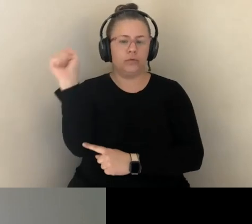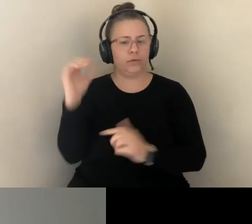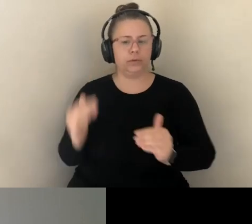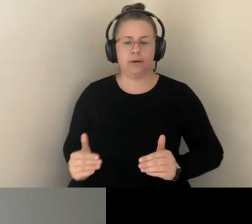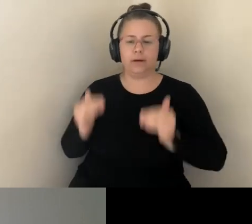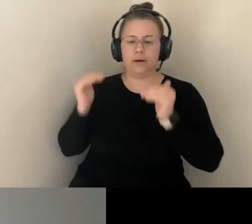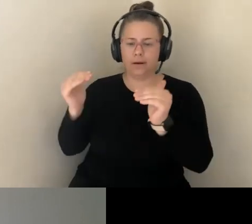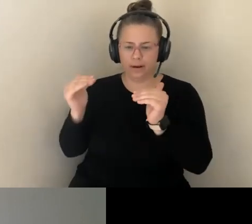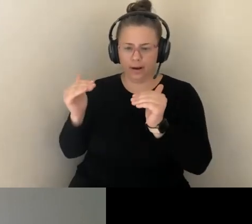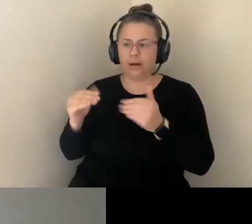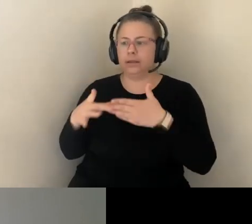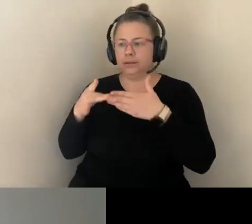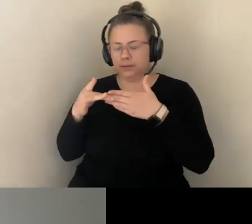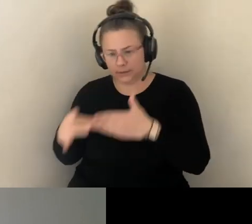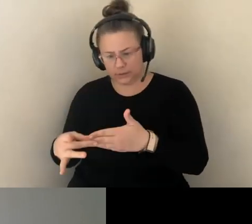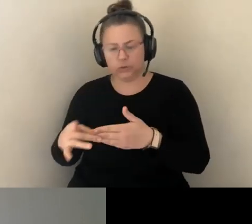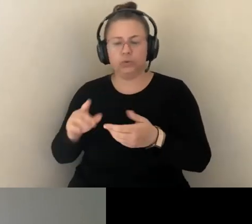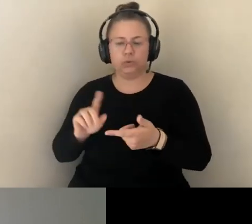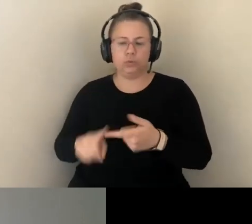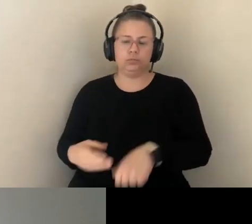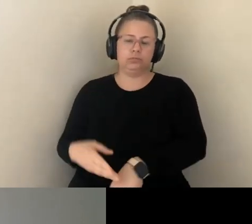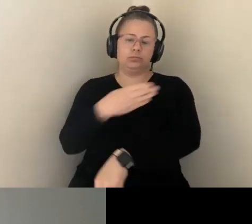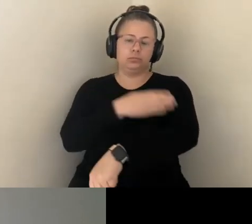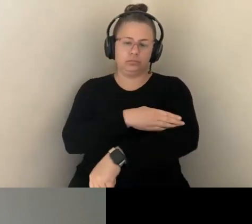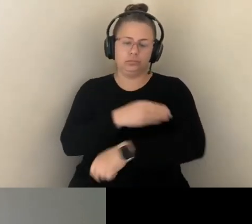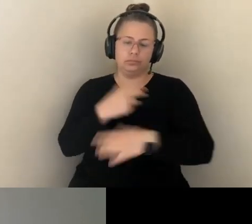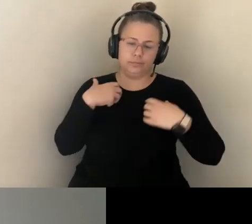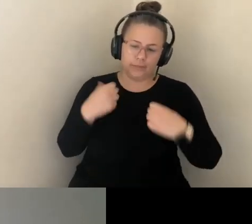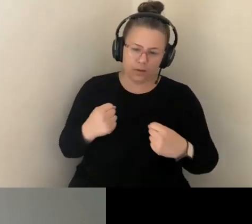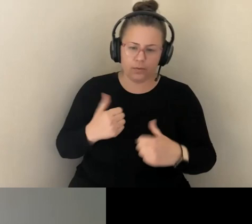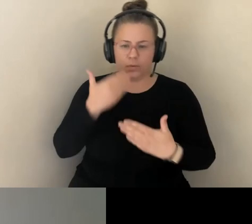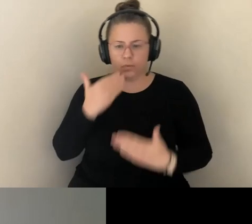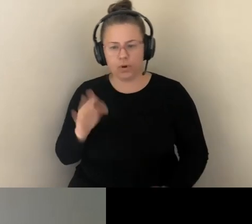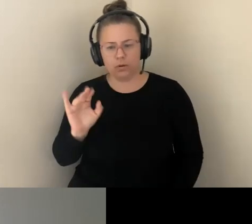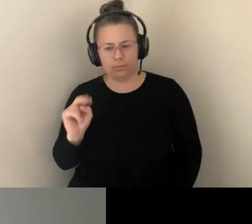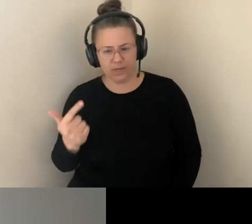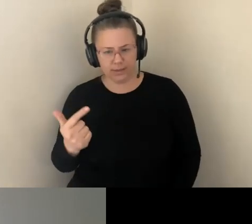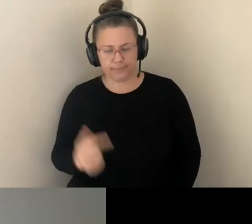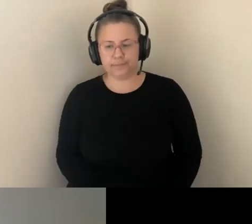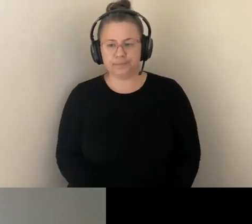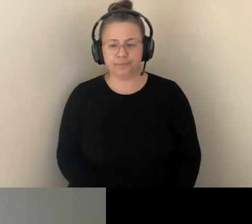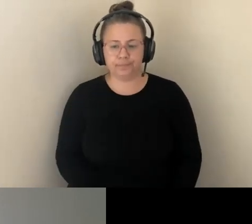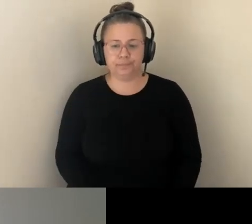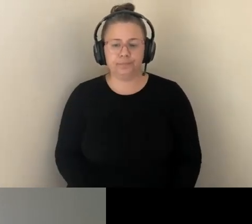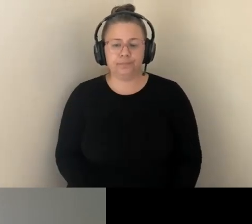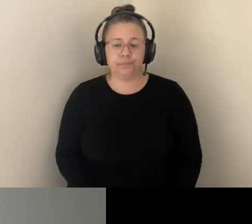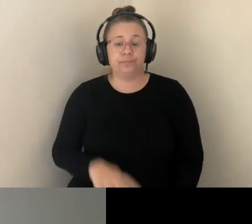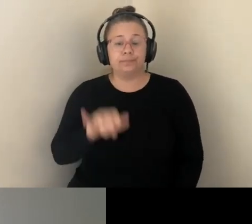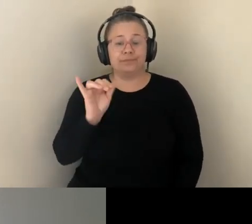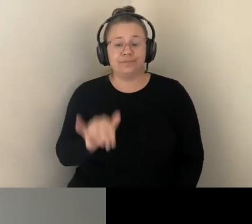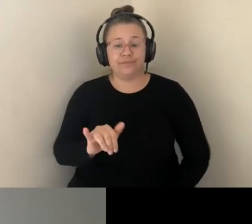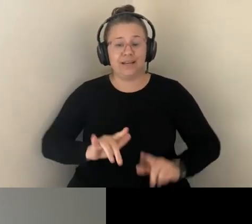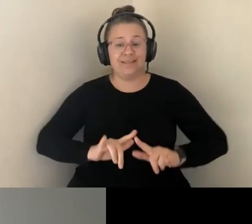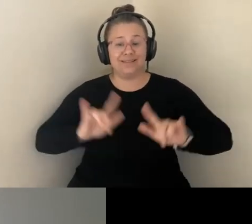THOSE TREMENDOUS ADVANCES COME WITH THE WEIGHT OF HISTORY, PAST MISSTEPPS, AND IN RETROSPECT, TIMES WHEN THE GENETICS AND